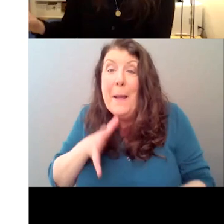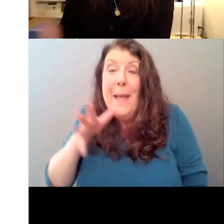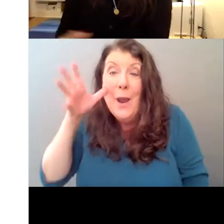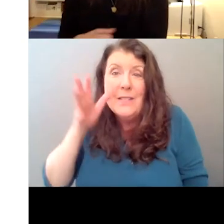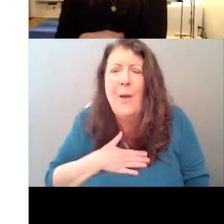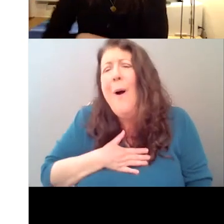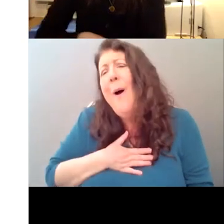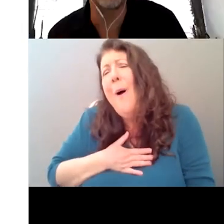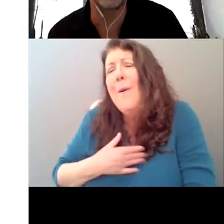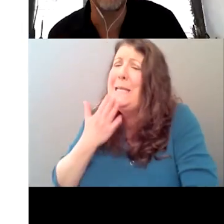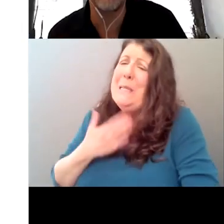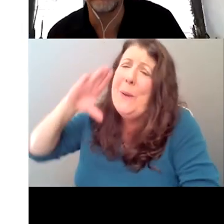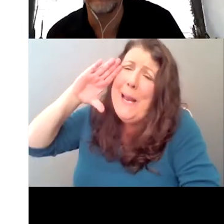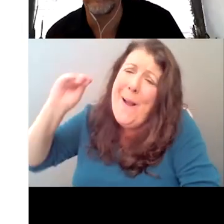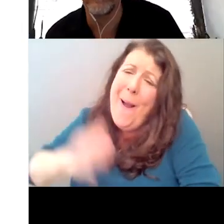guy.